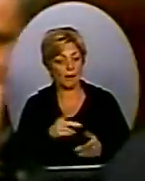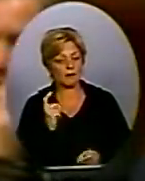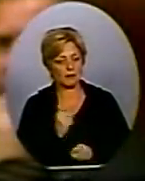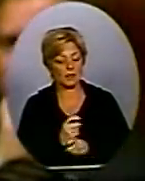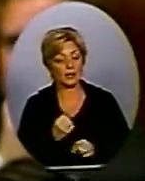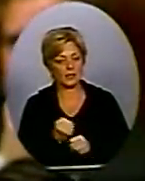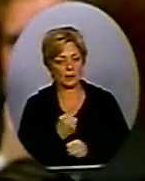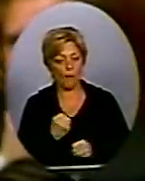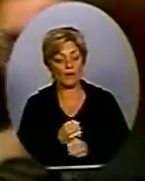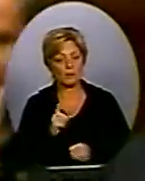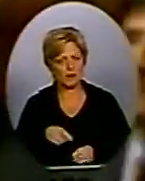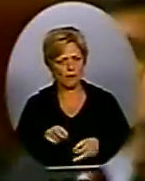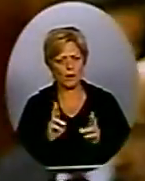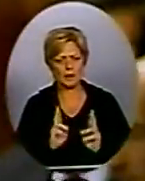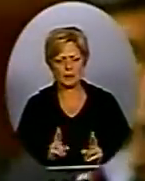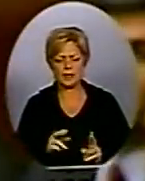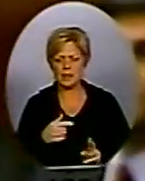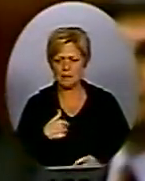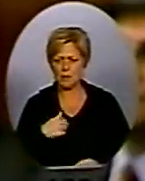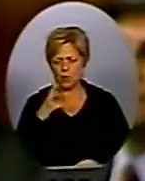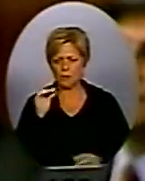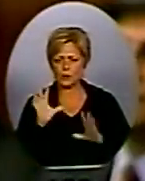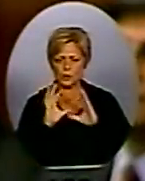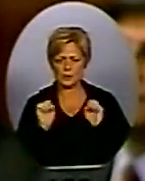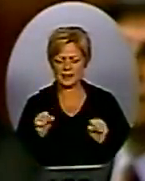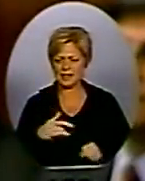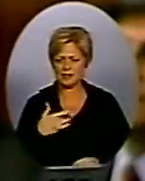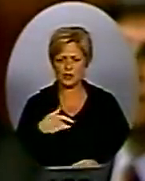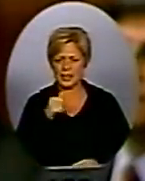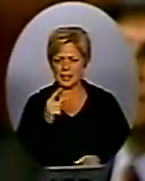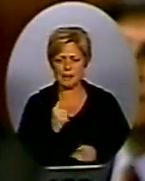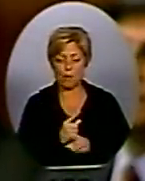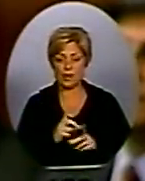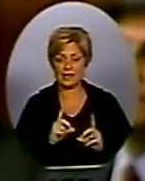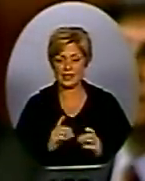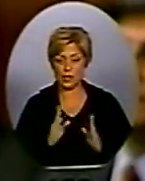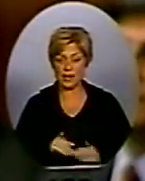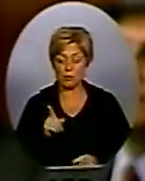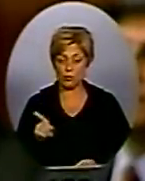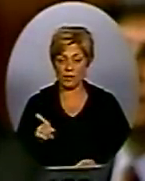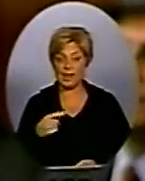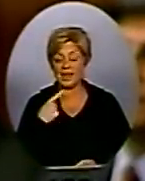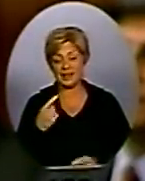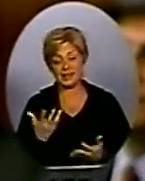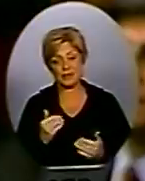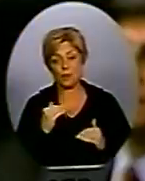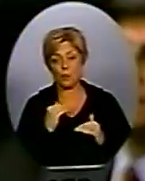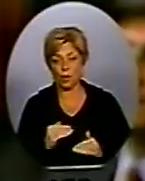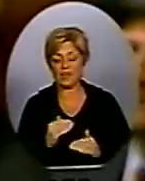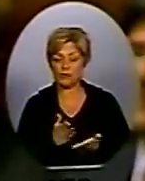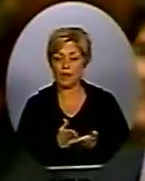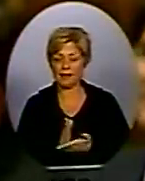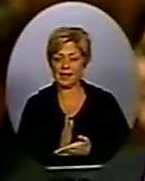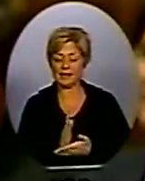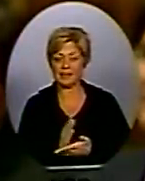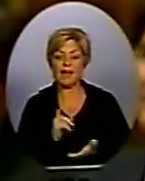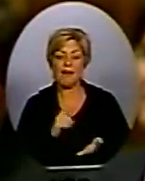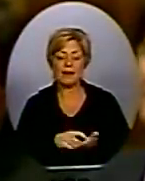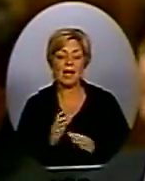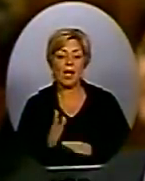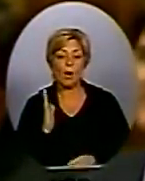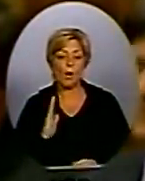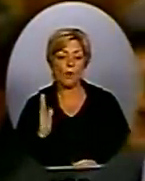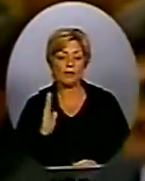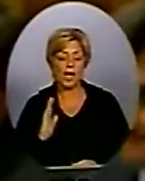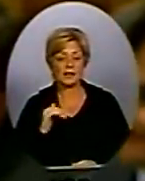what I find reprehensible is that this member stands in this place claiming to defend integrity after a former NDP leader's chief of staff